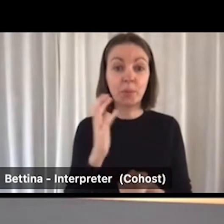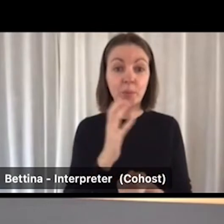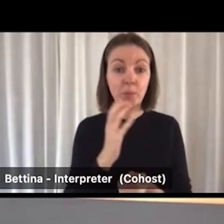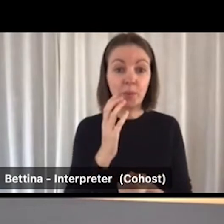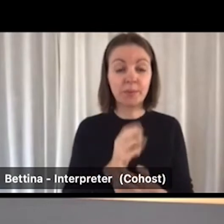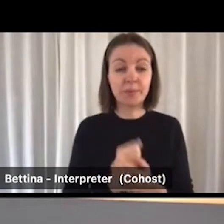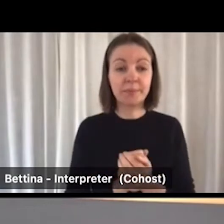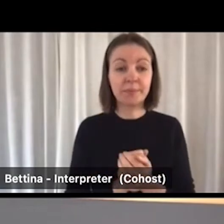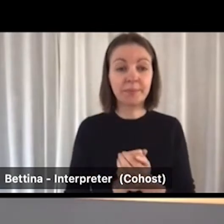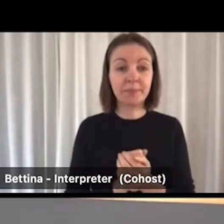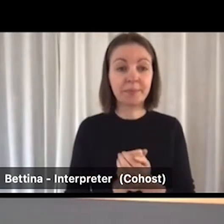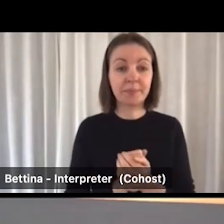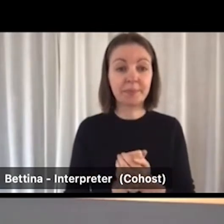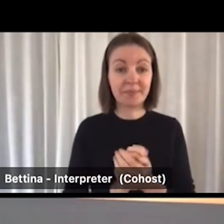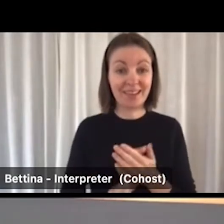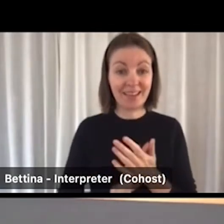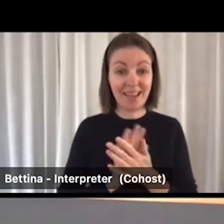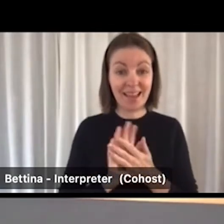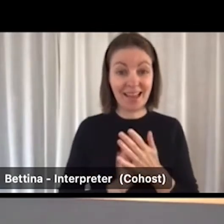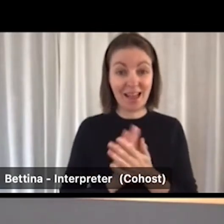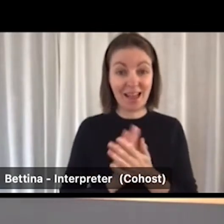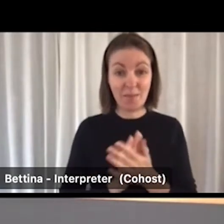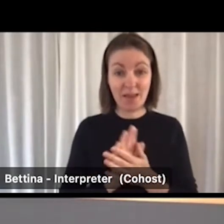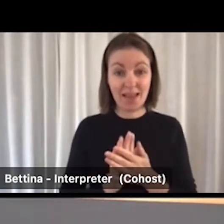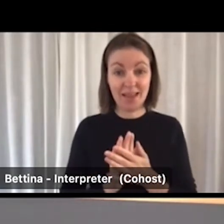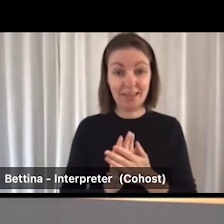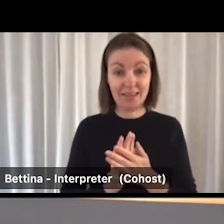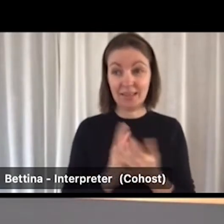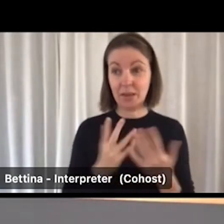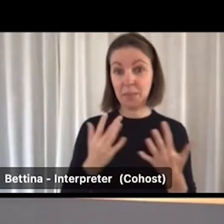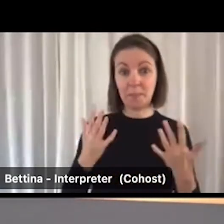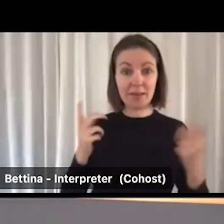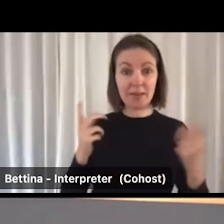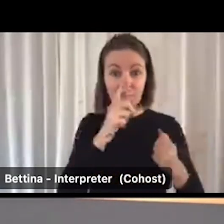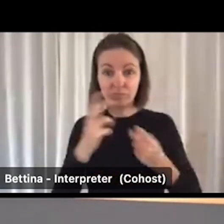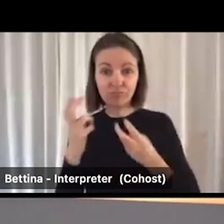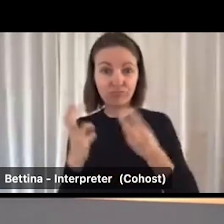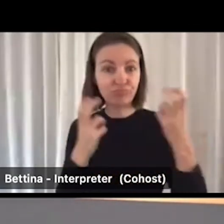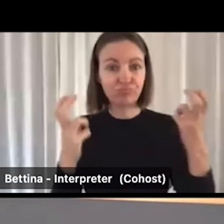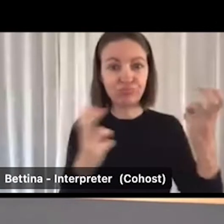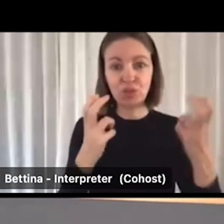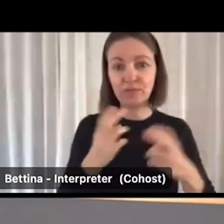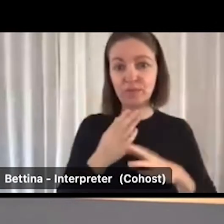And it's leading to competition of workers across multiple sectors.